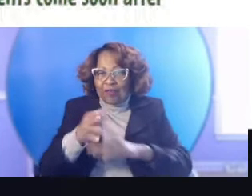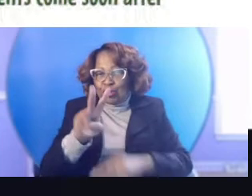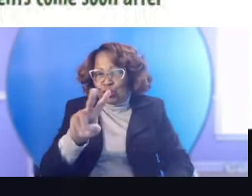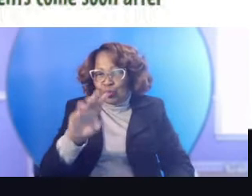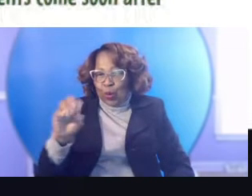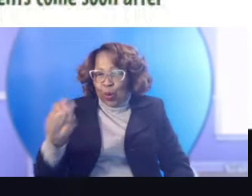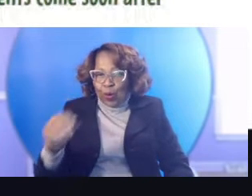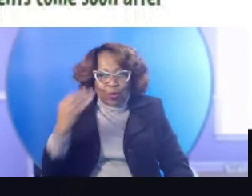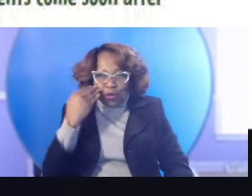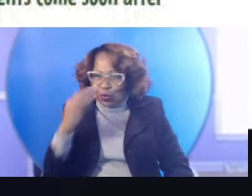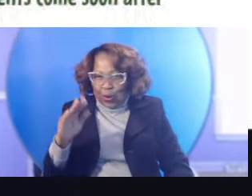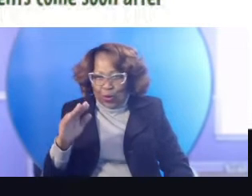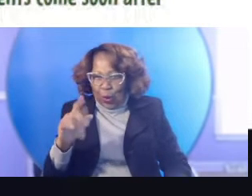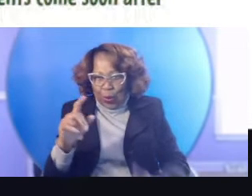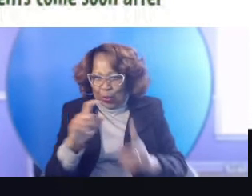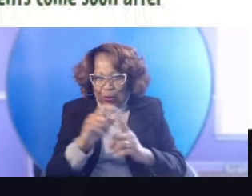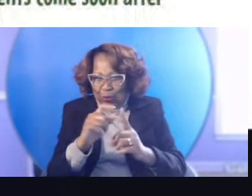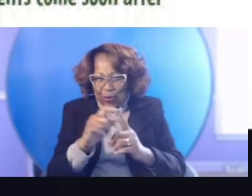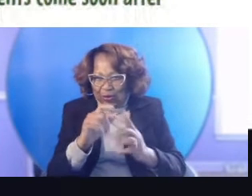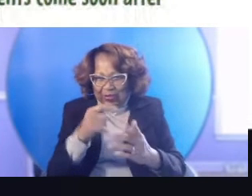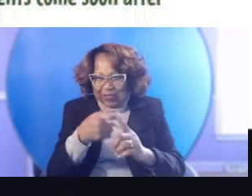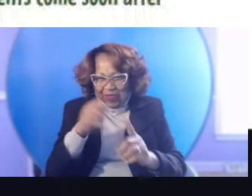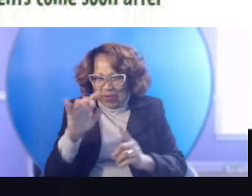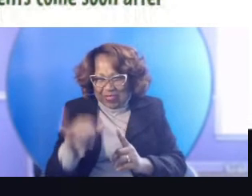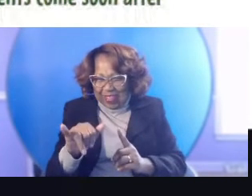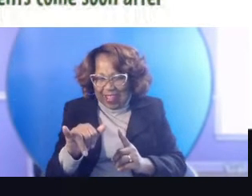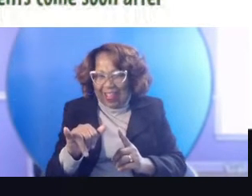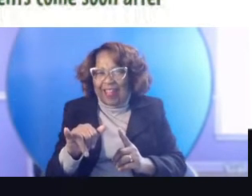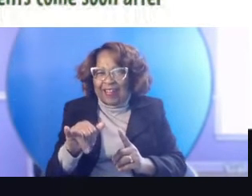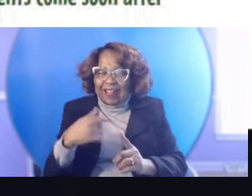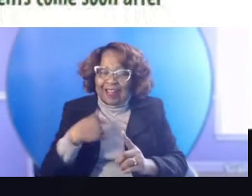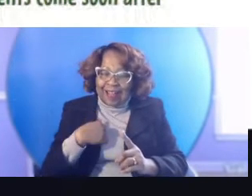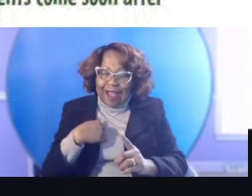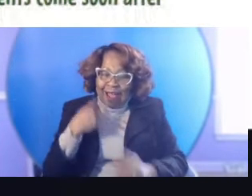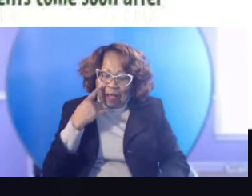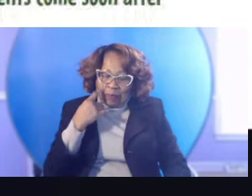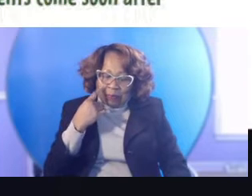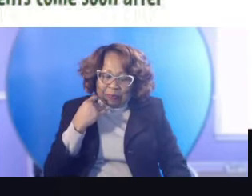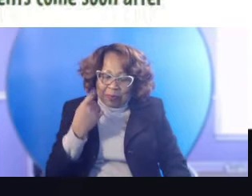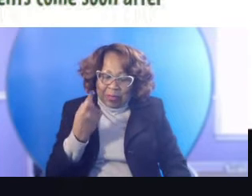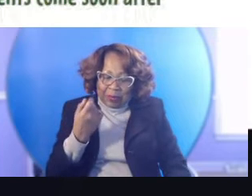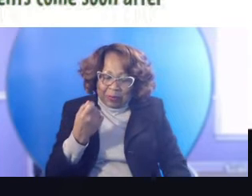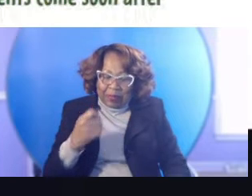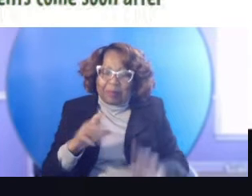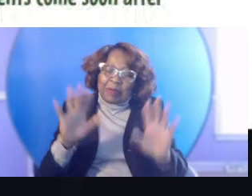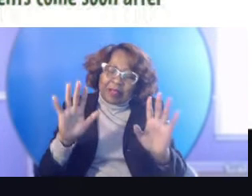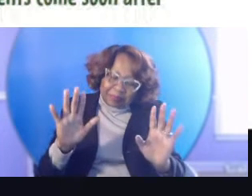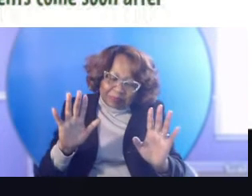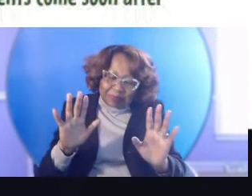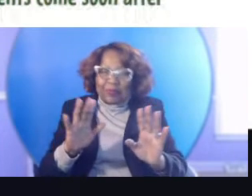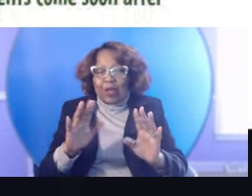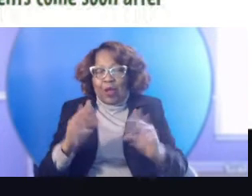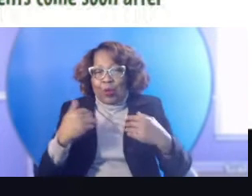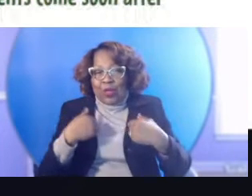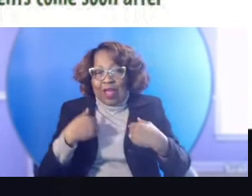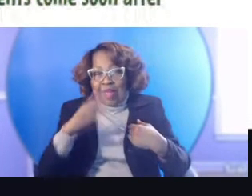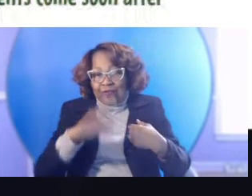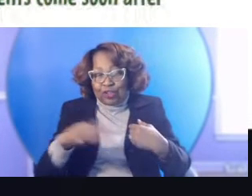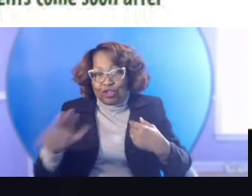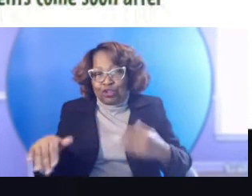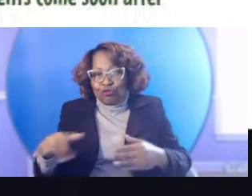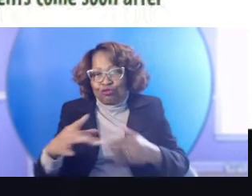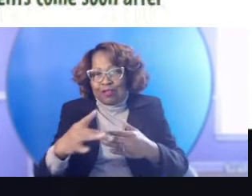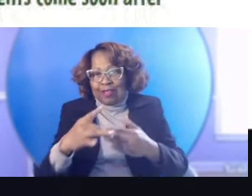reference, um, for that line. And I weep a little bit, um, but we have children led, um,